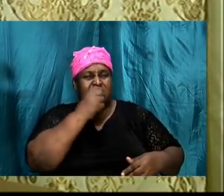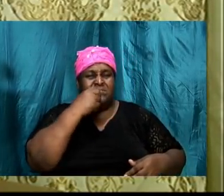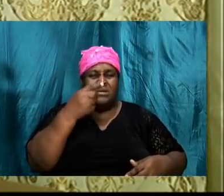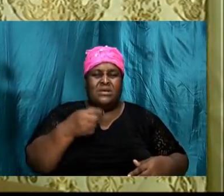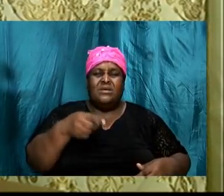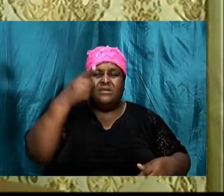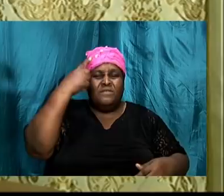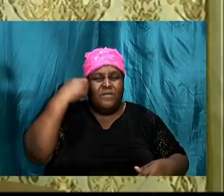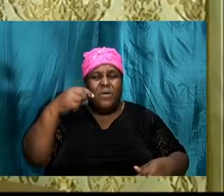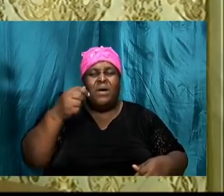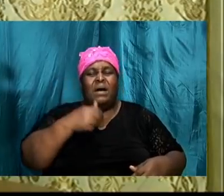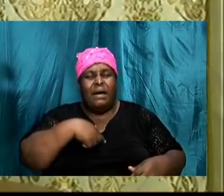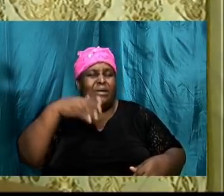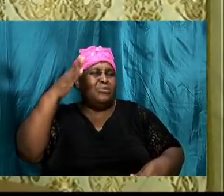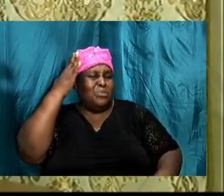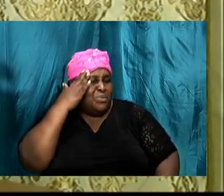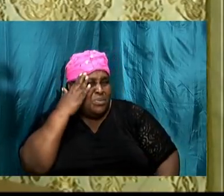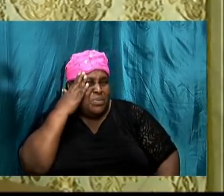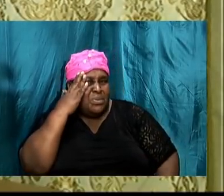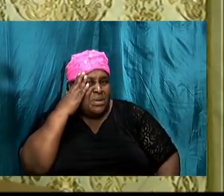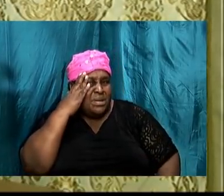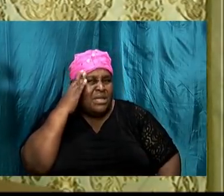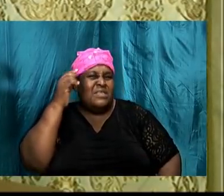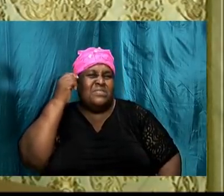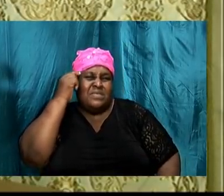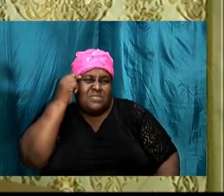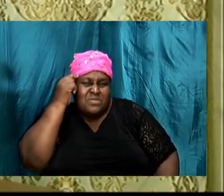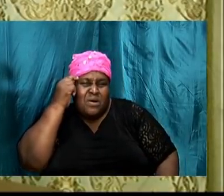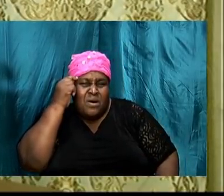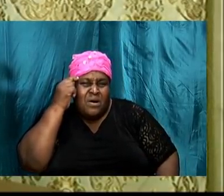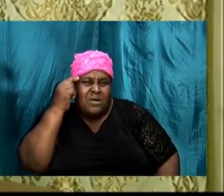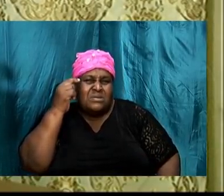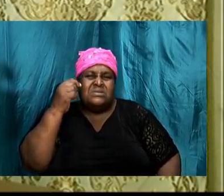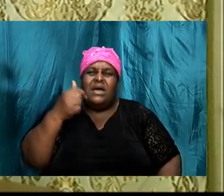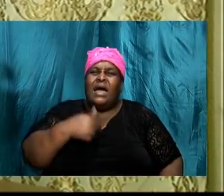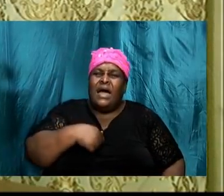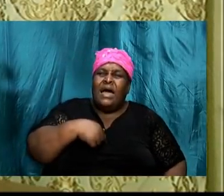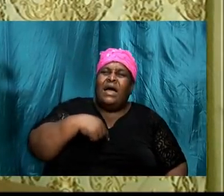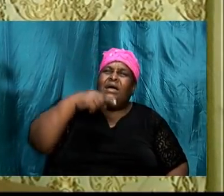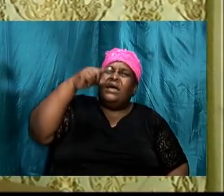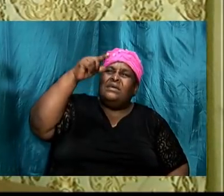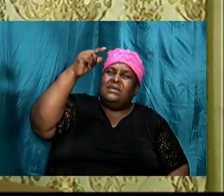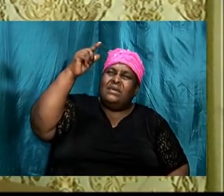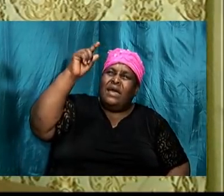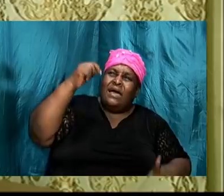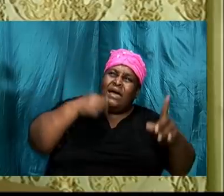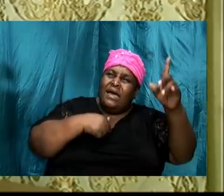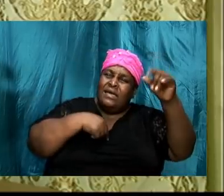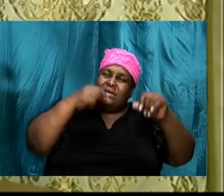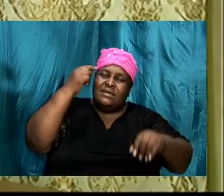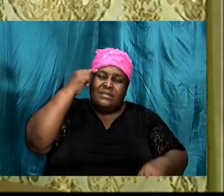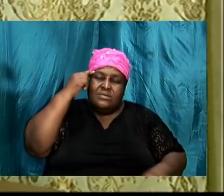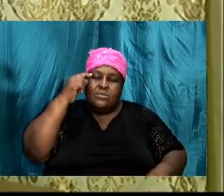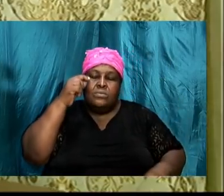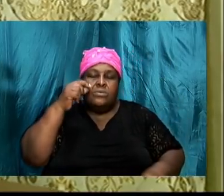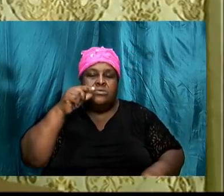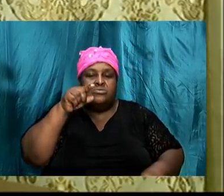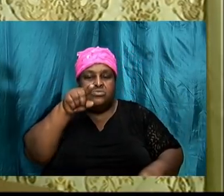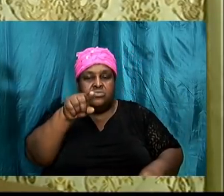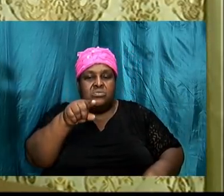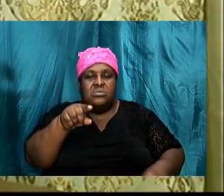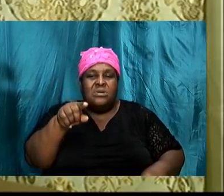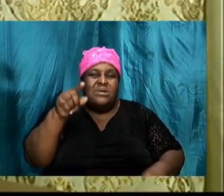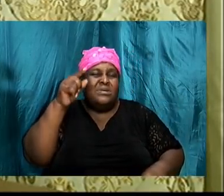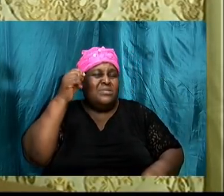For I know the thoughts that I think towards you, thoughts to prosper you, thoughts to give you